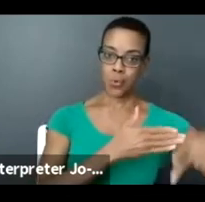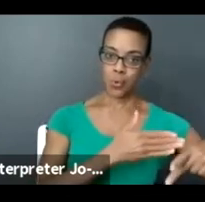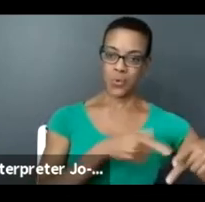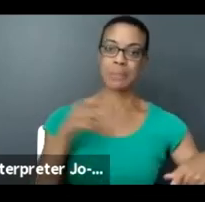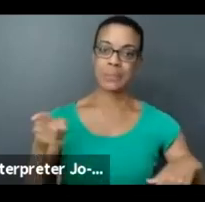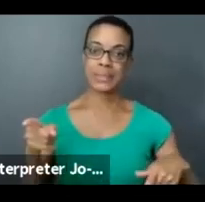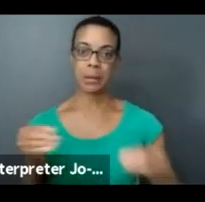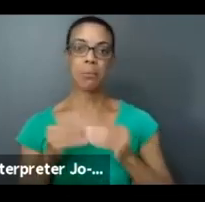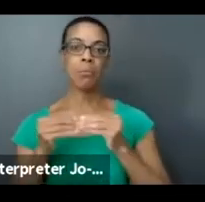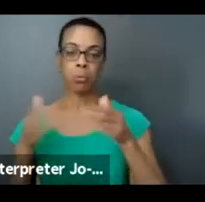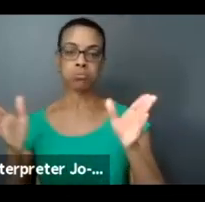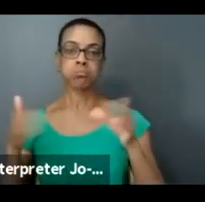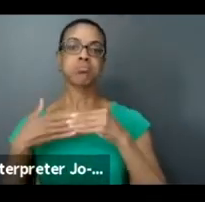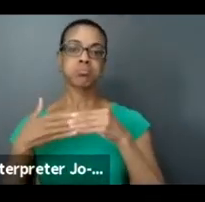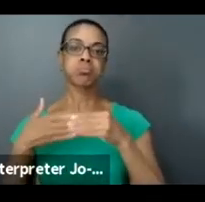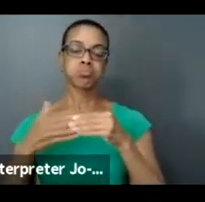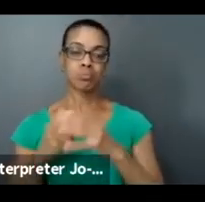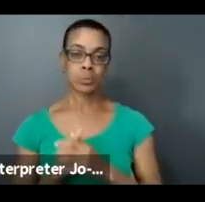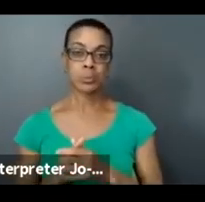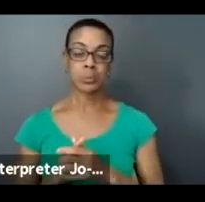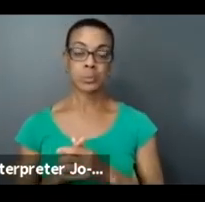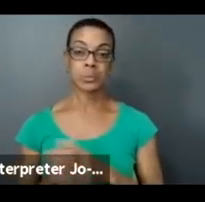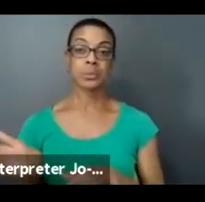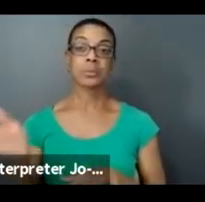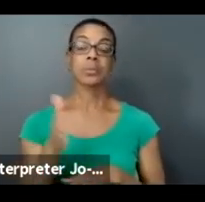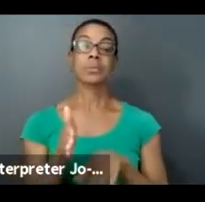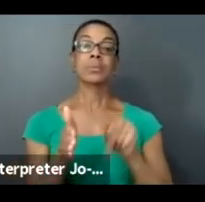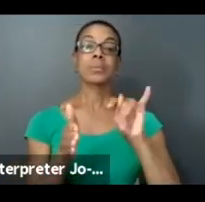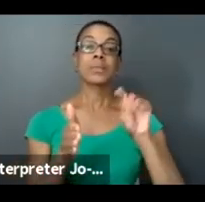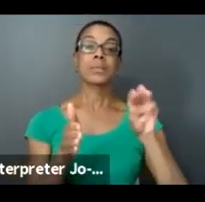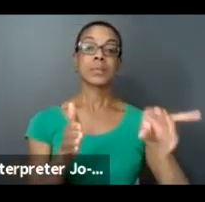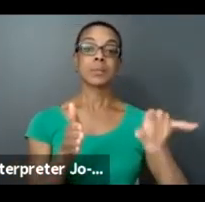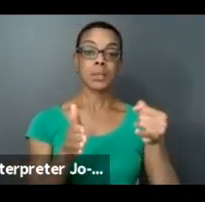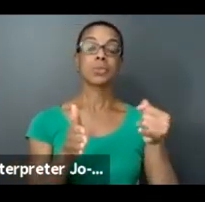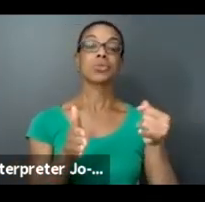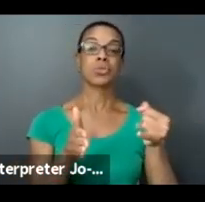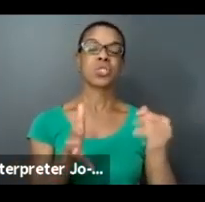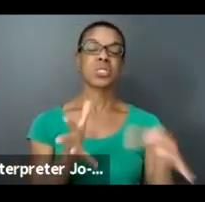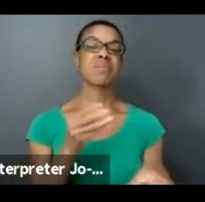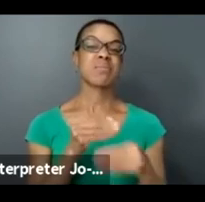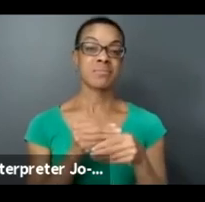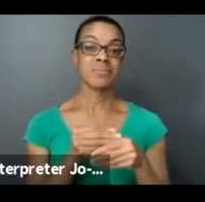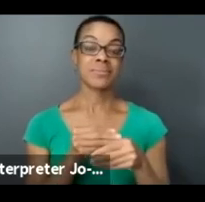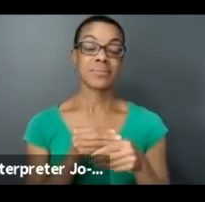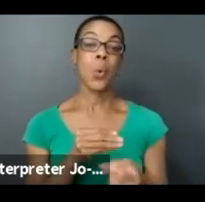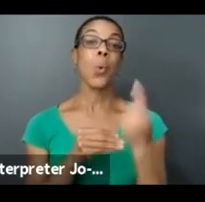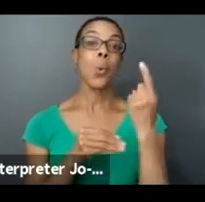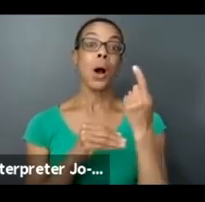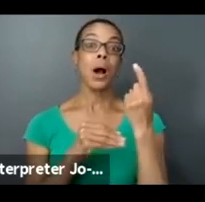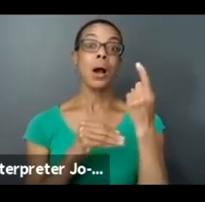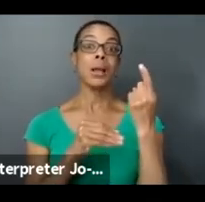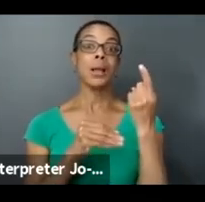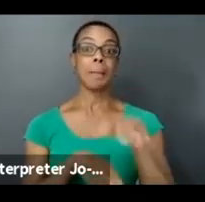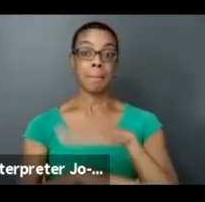Yeah, and also to add to that, one of the administrative barriers that we're acknowledging too is financial